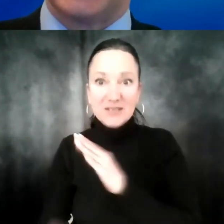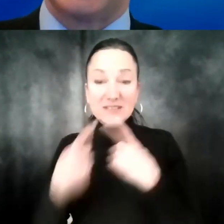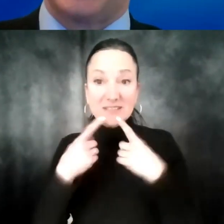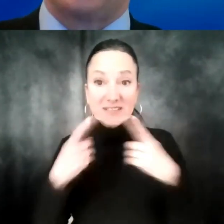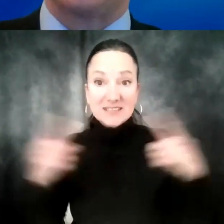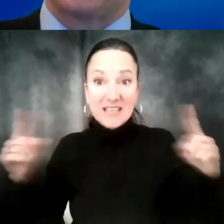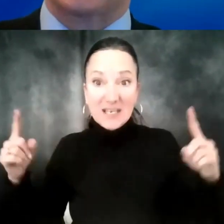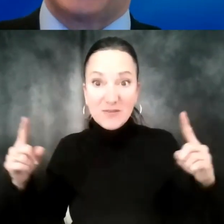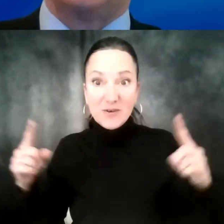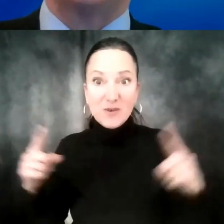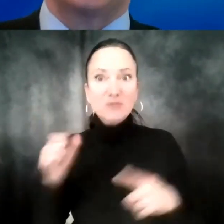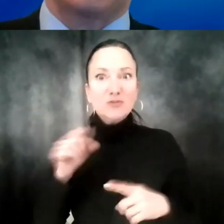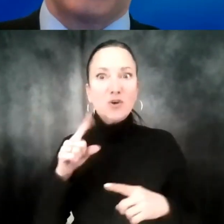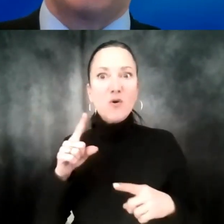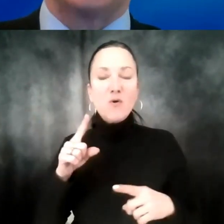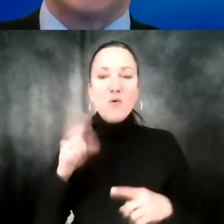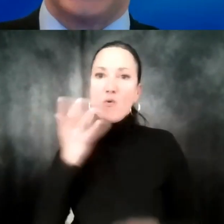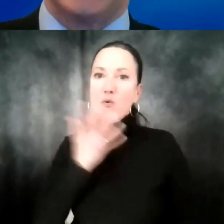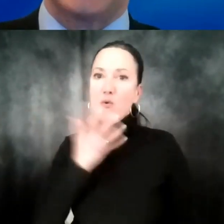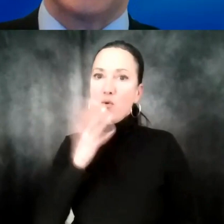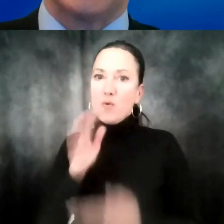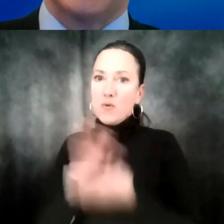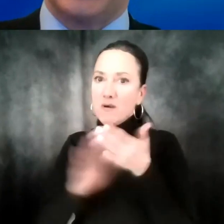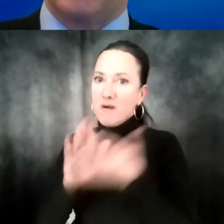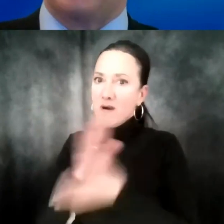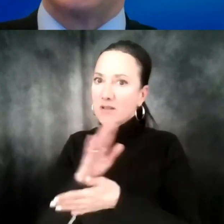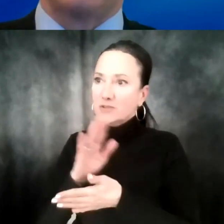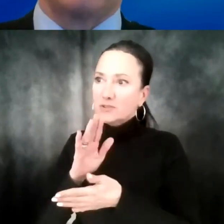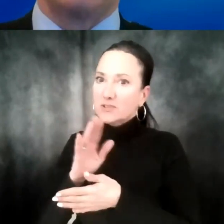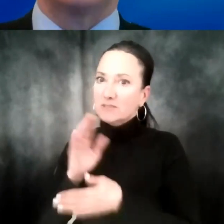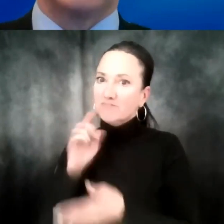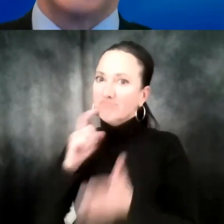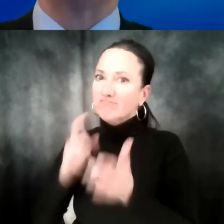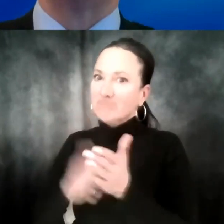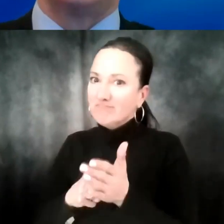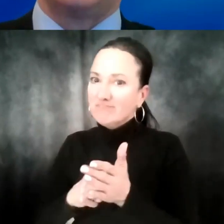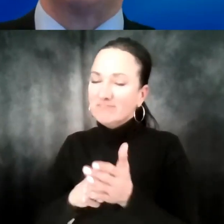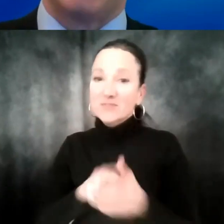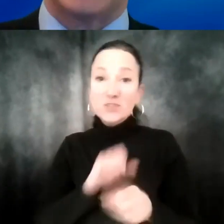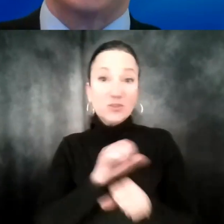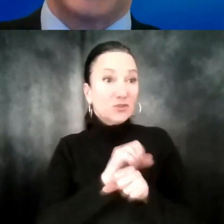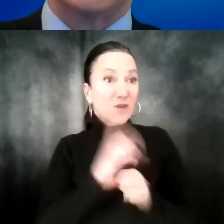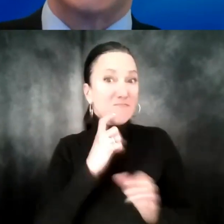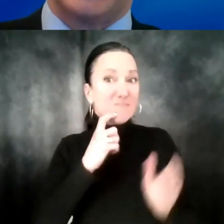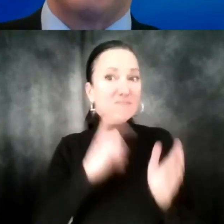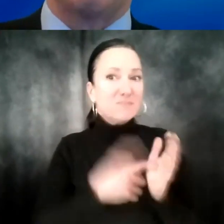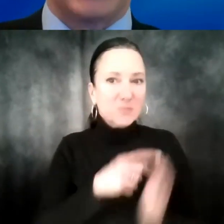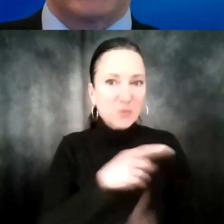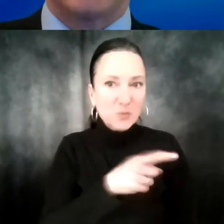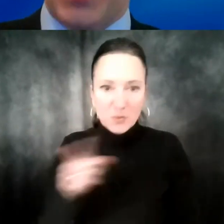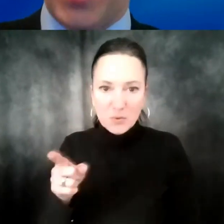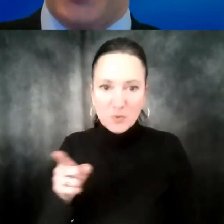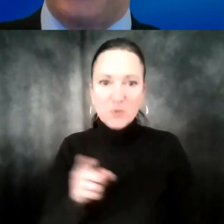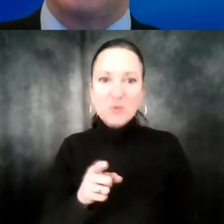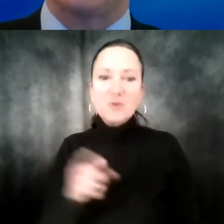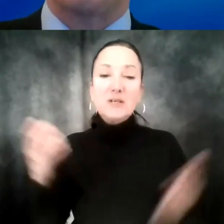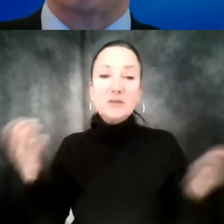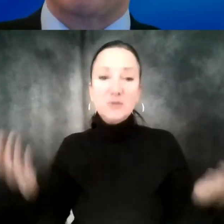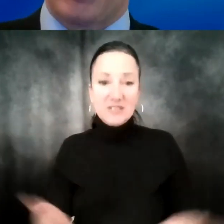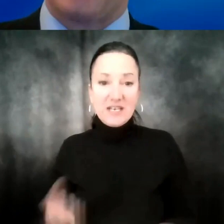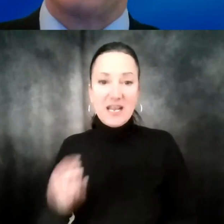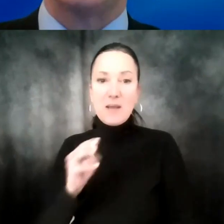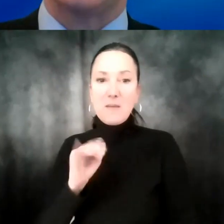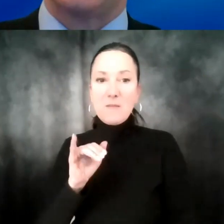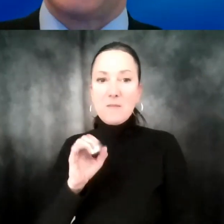stand out for college and career opportunities. And we are delighted to have a special guest today, Michael DeMaio,